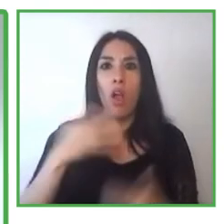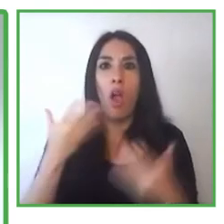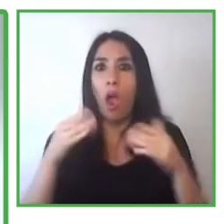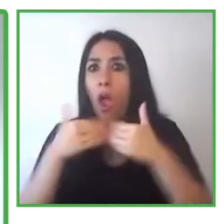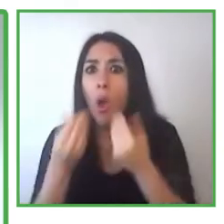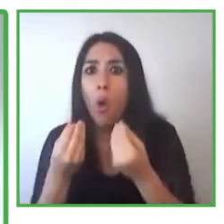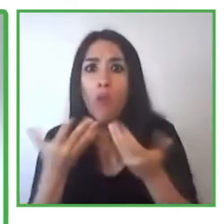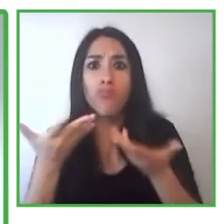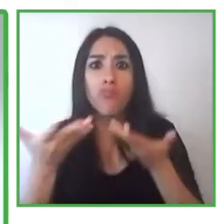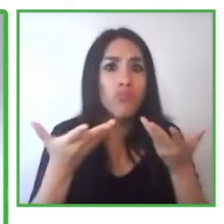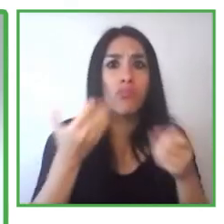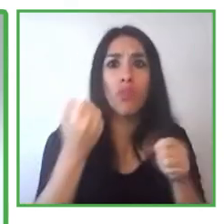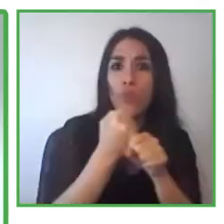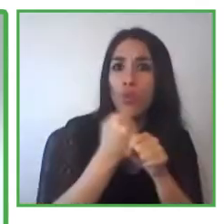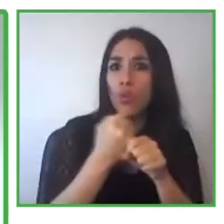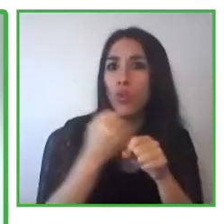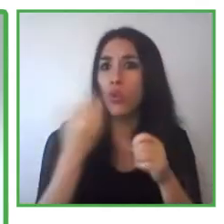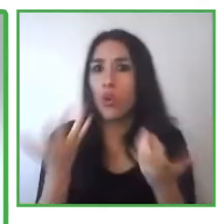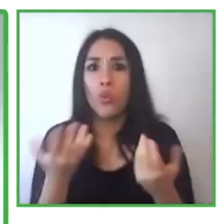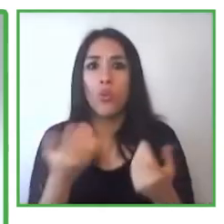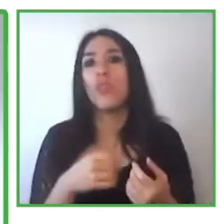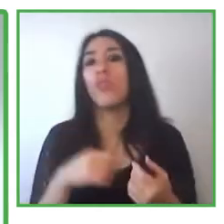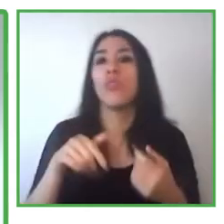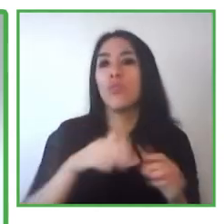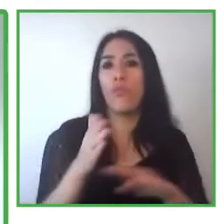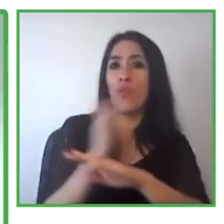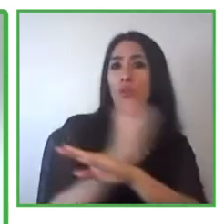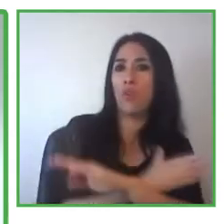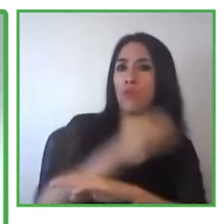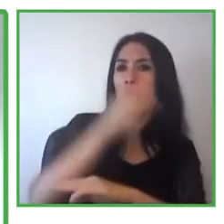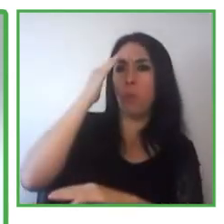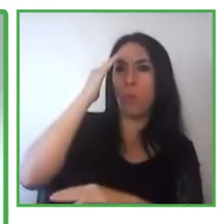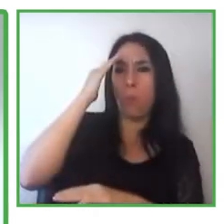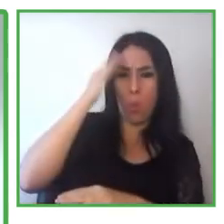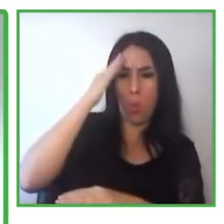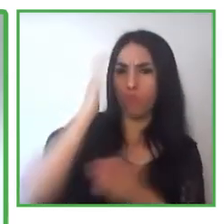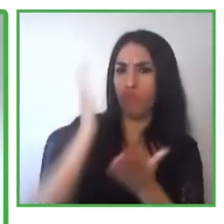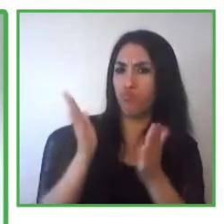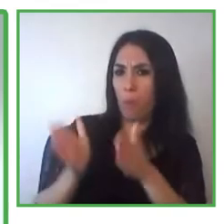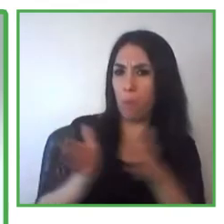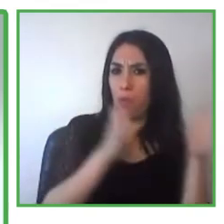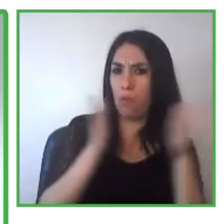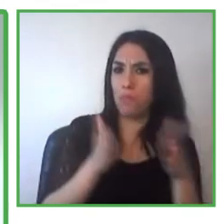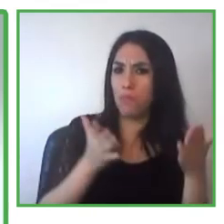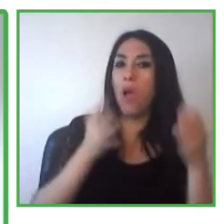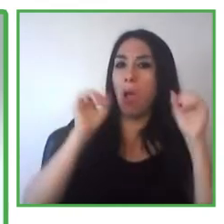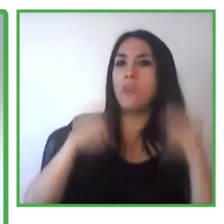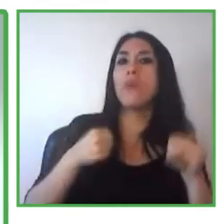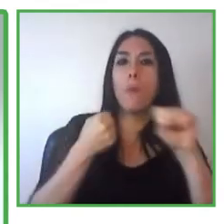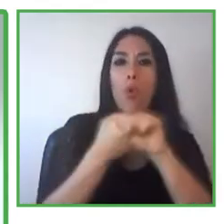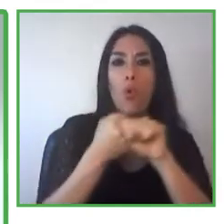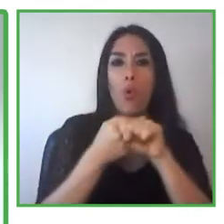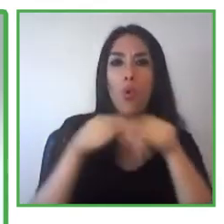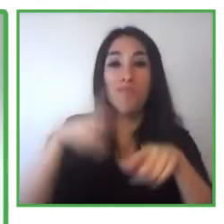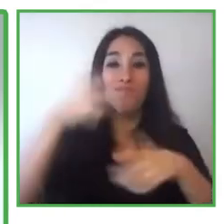in Europe and the United States, we have taken projects to other states in Brazil and then